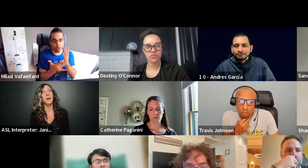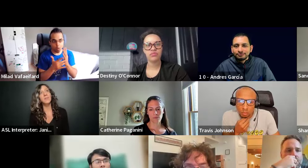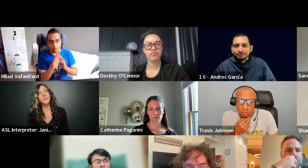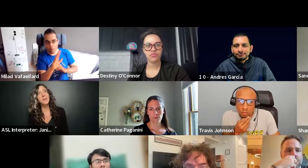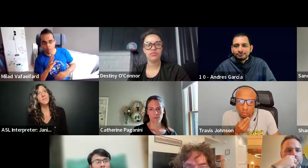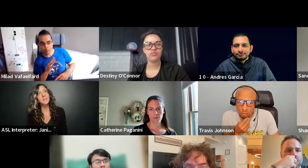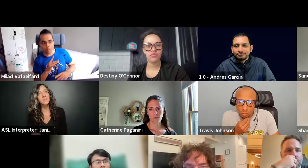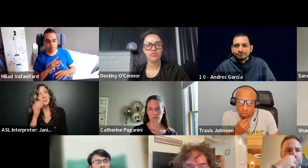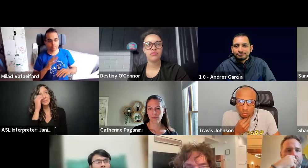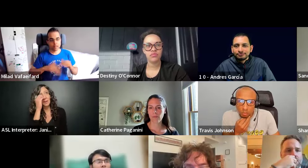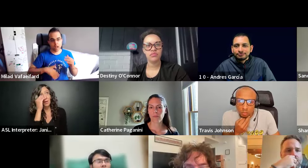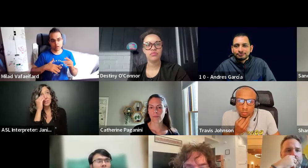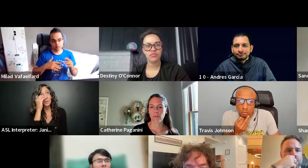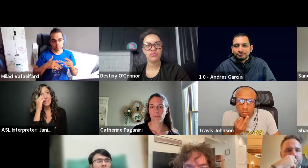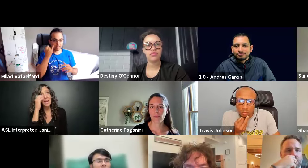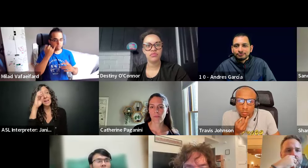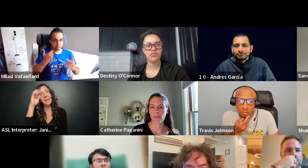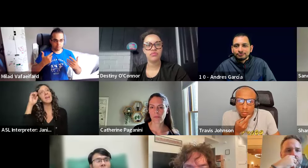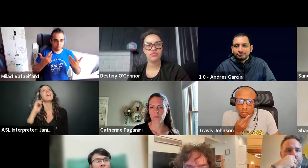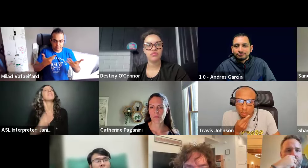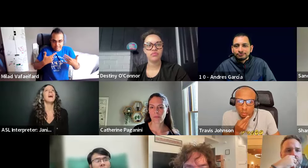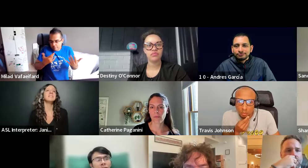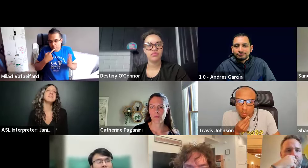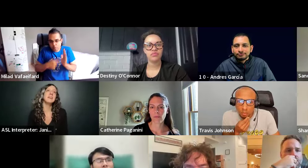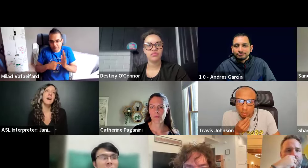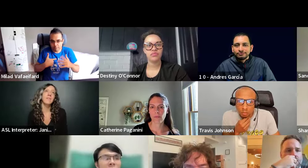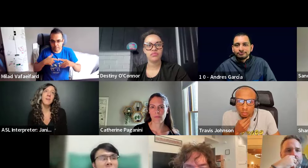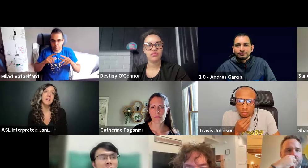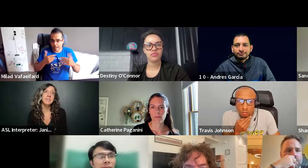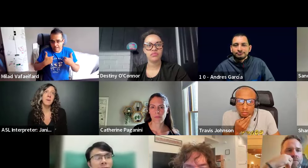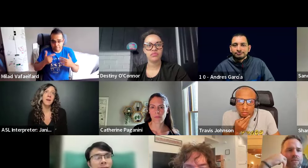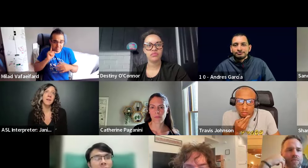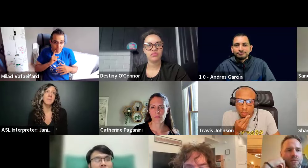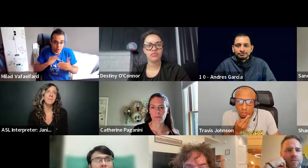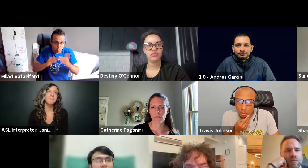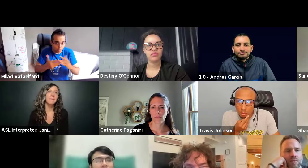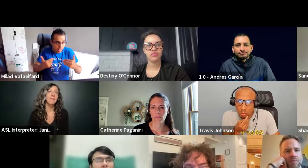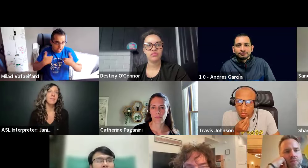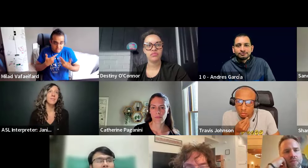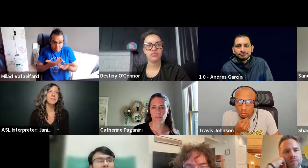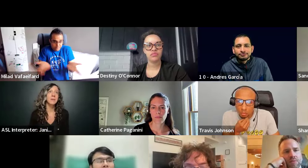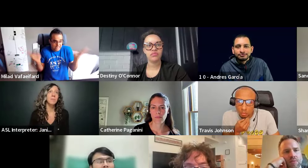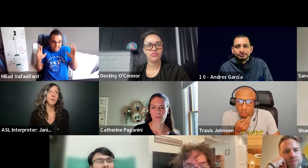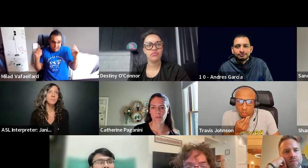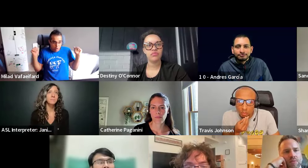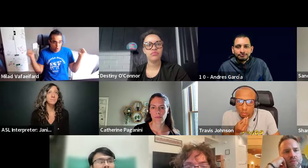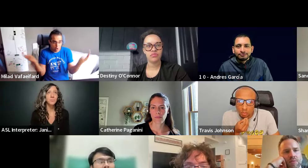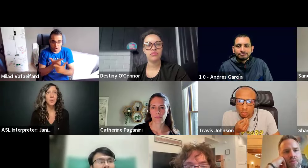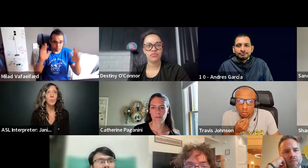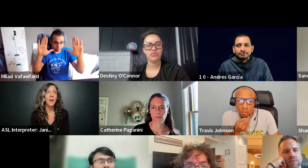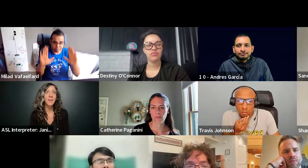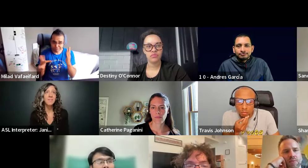work to other deaf individuals that are also in tech, that's very inspiring. For example,